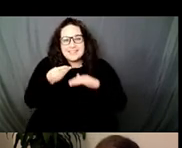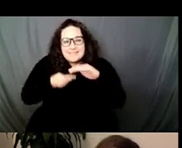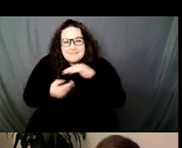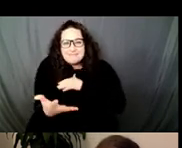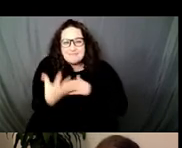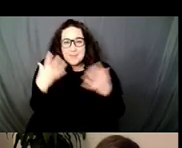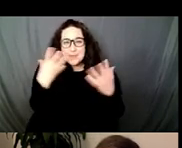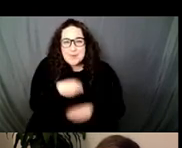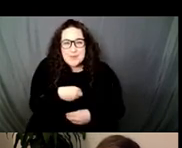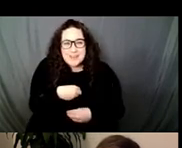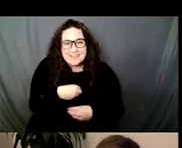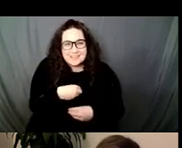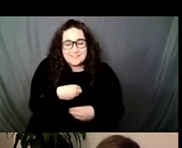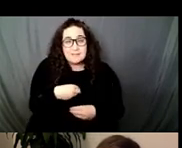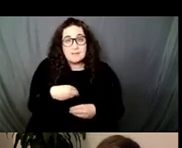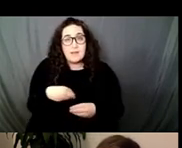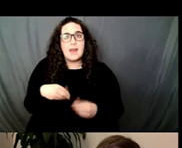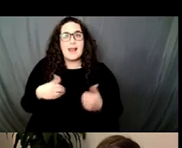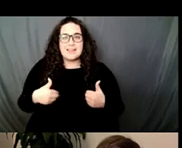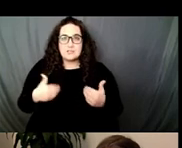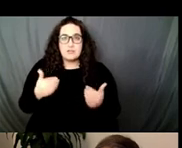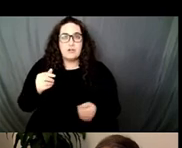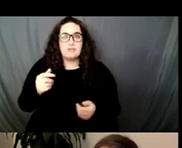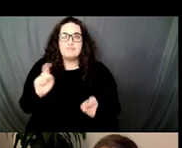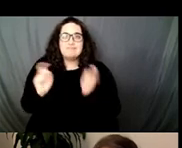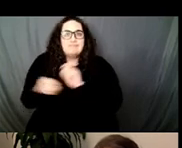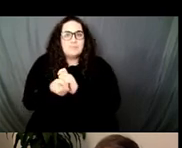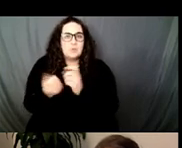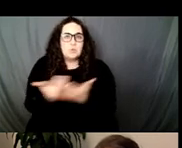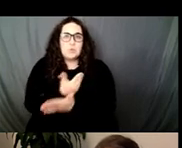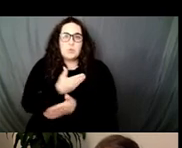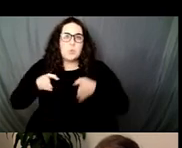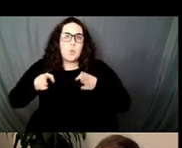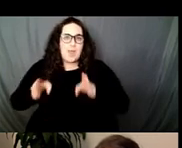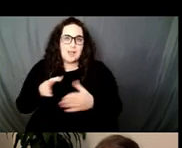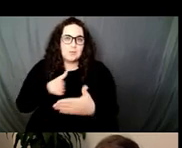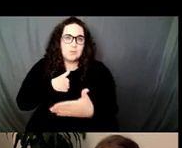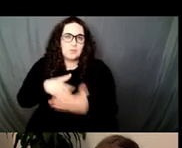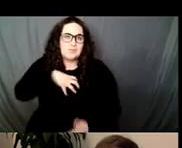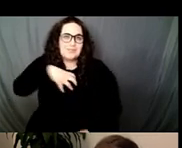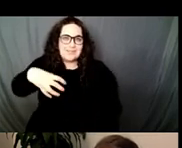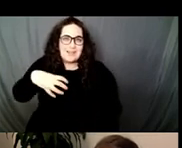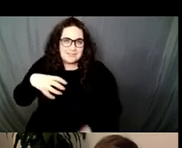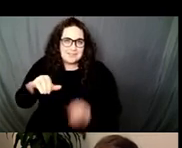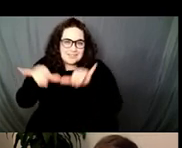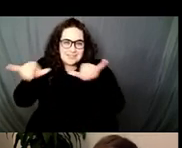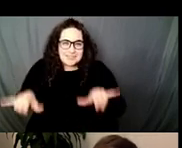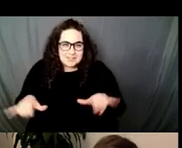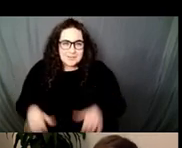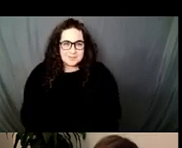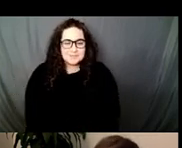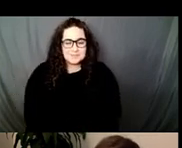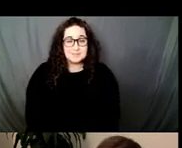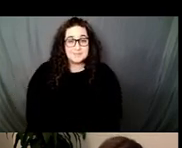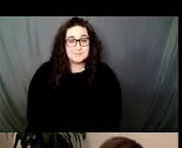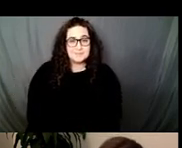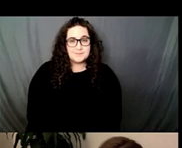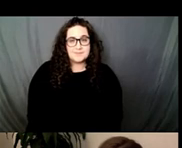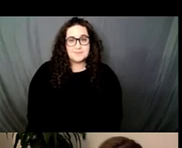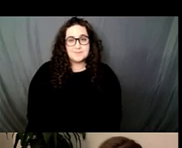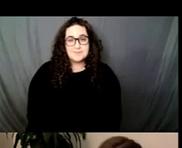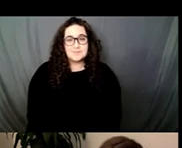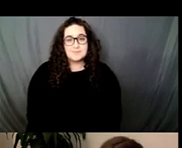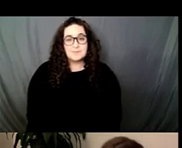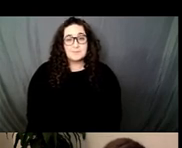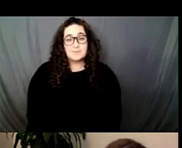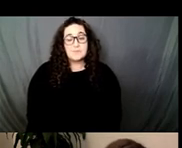mode of contestation, those were her phrases, in her 1994 essay for the Hirschhorn Catalog. Now, part of